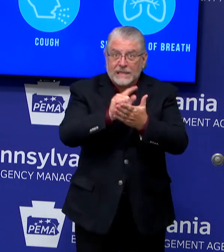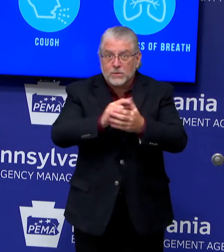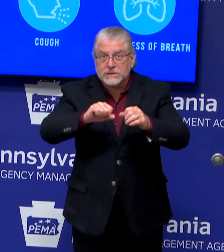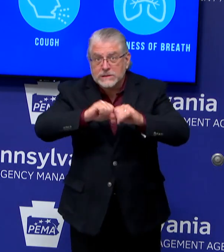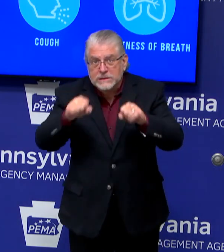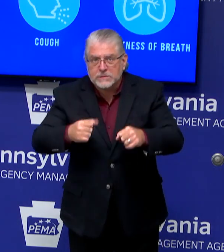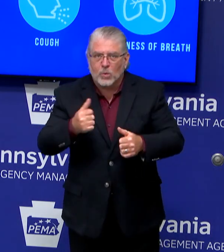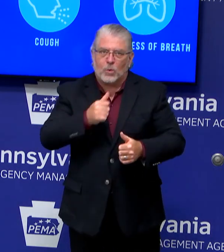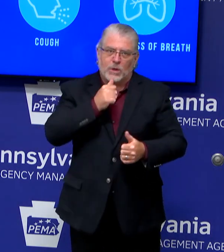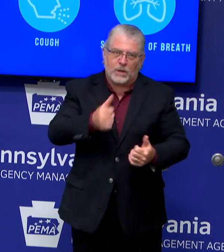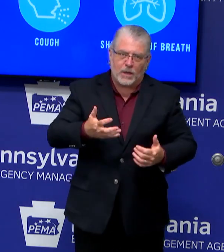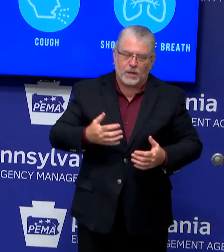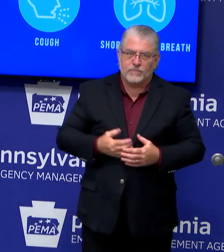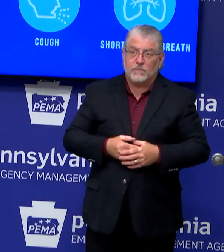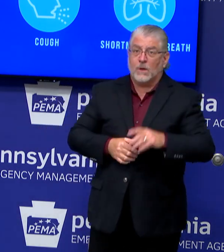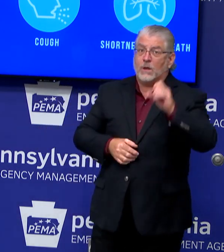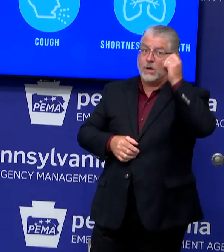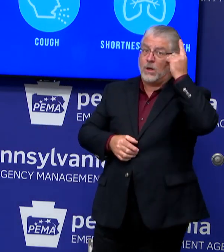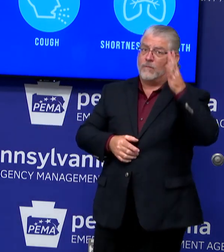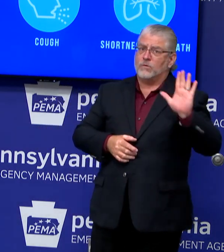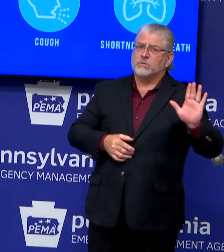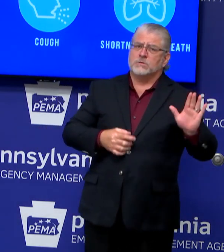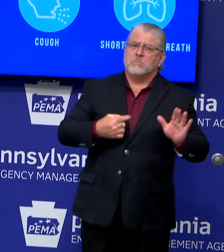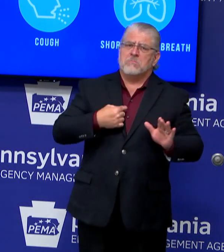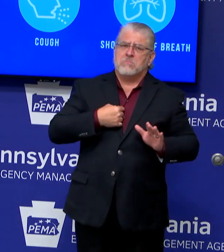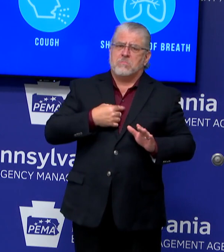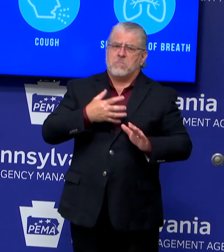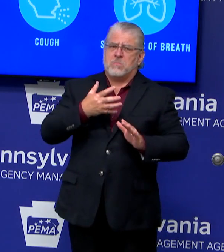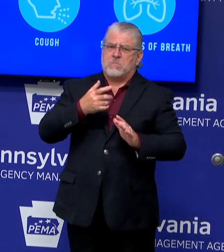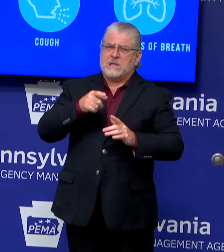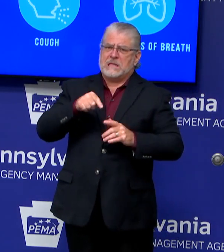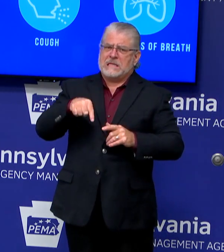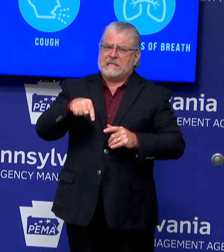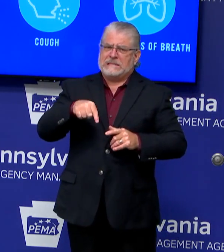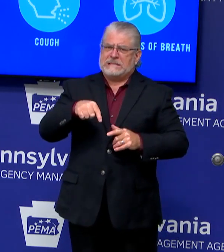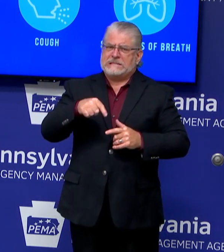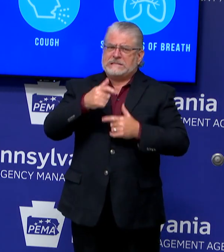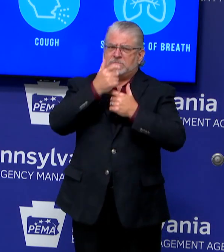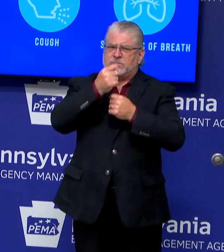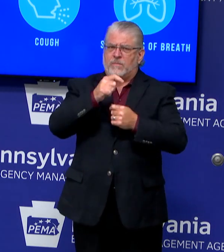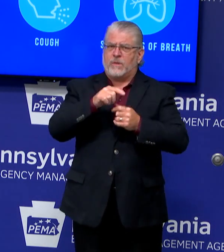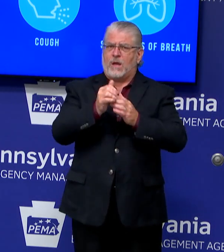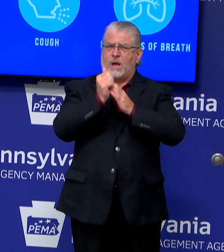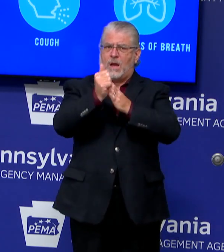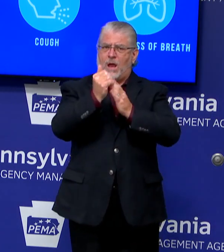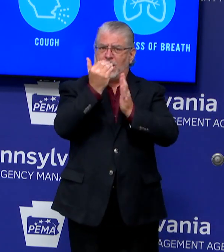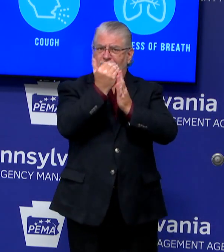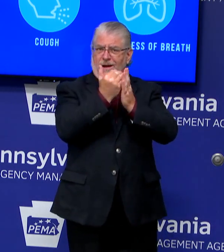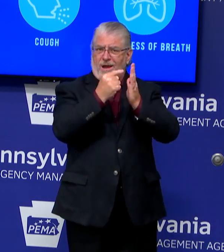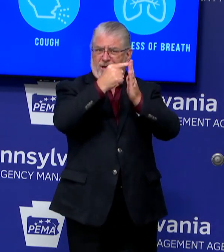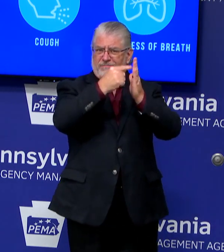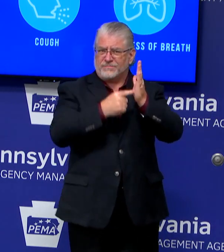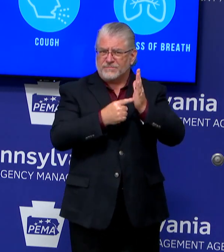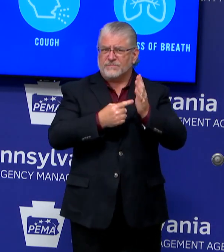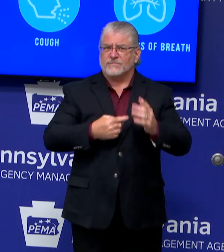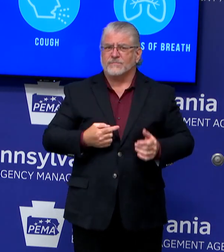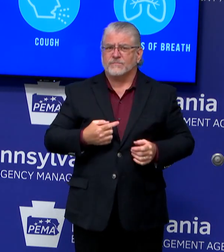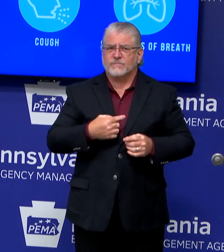in concert with organizations from professional sports teams and leagues